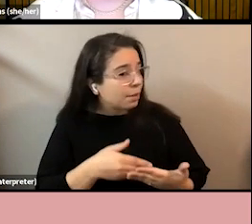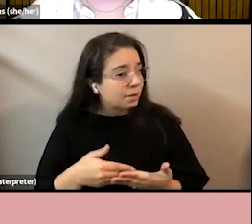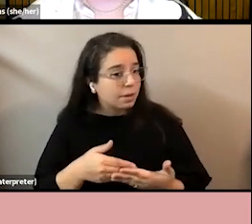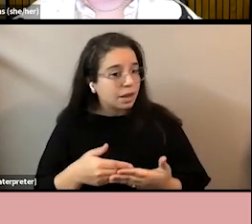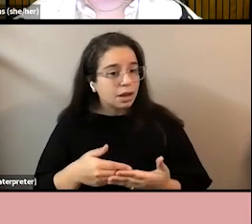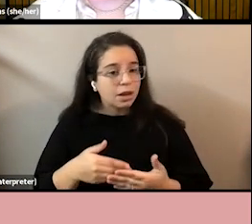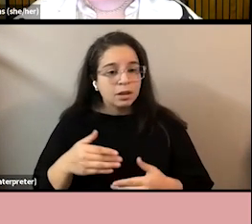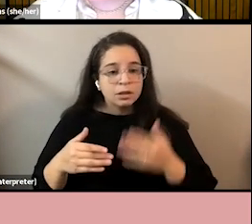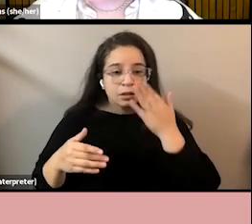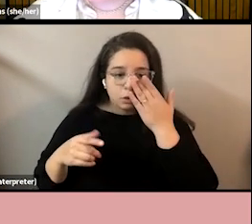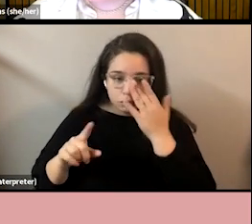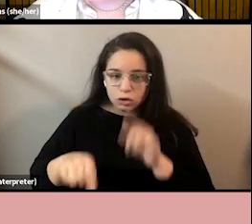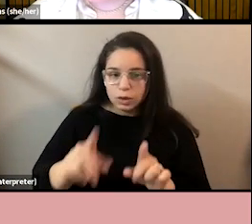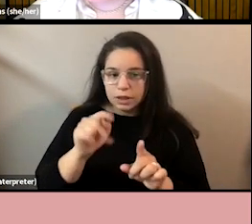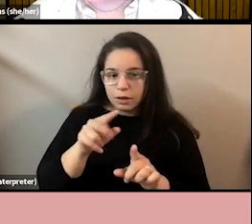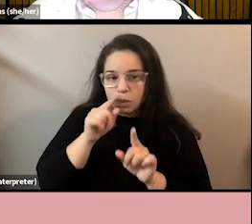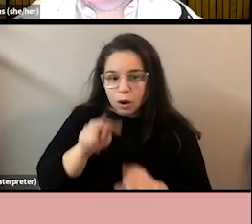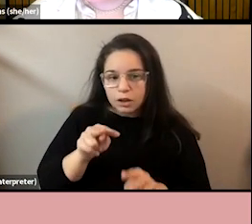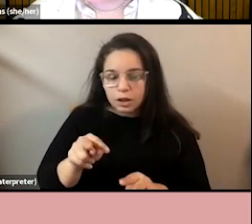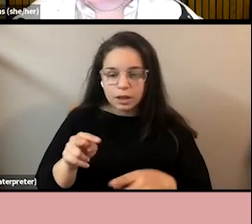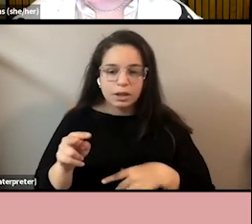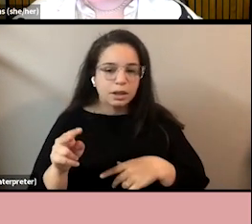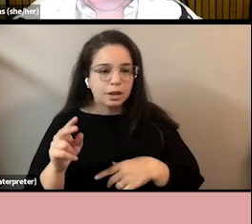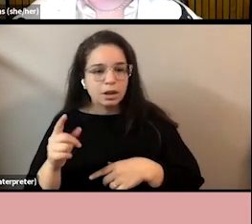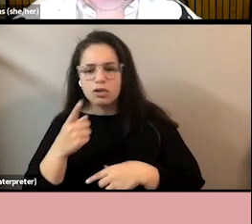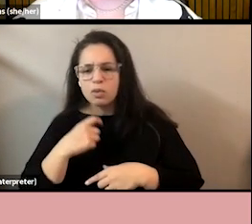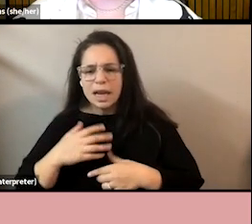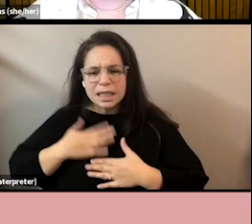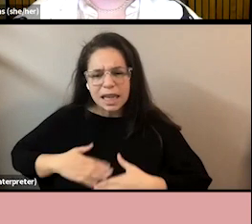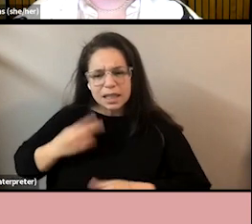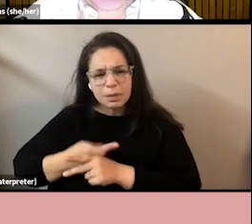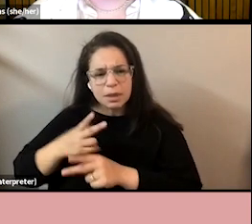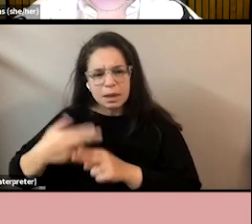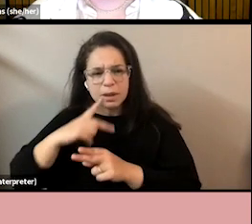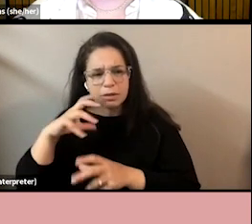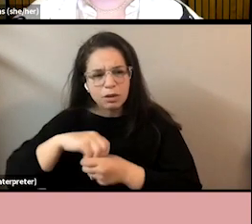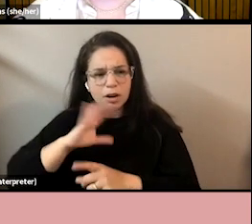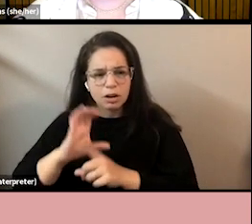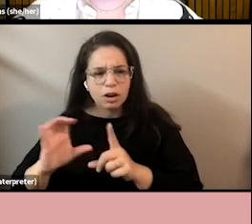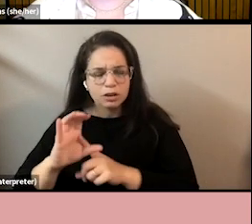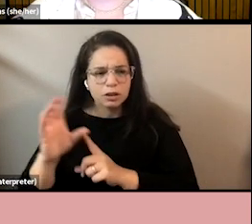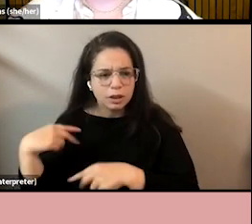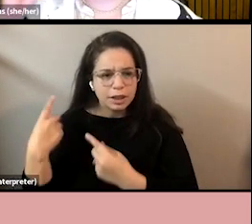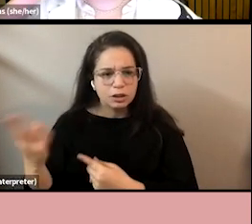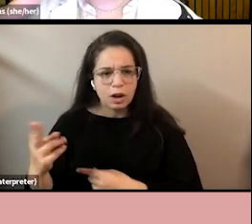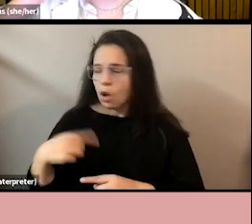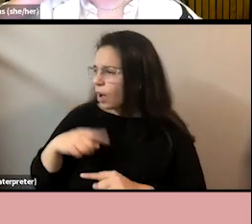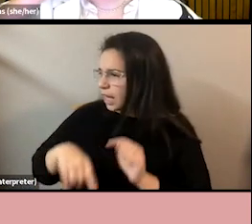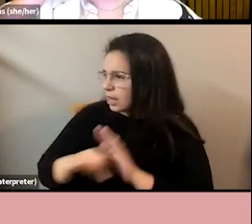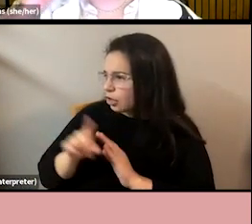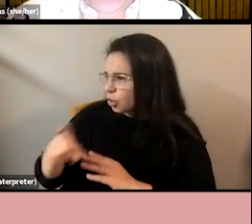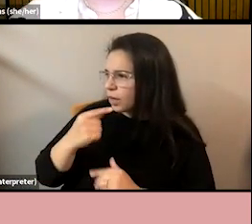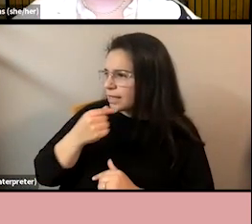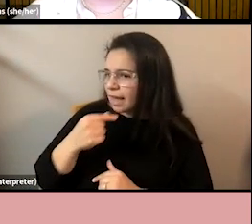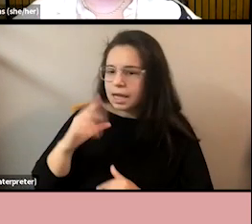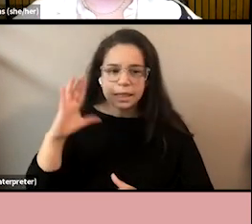Redskins' names. Part of our culture and history. Or just walking down the street with your partner. I couldn't even tell you were gay. Mosquitoes seem